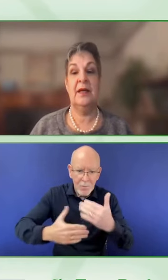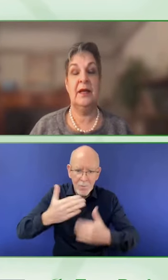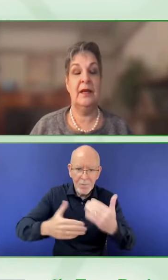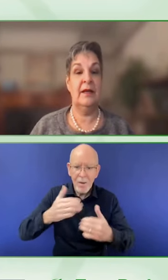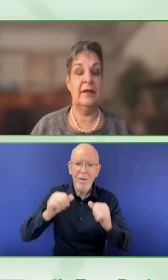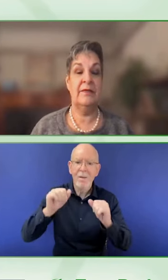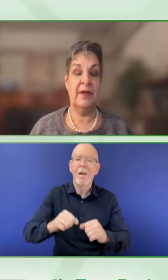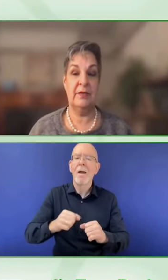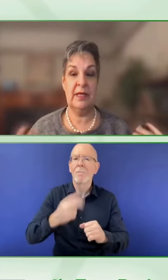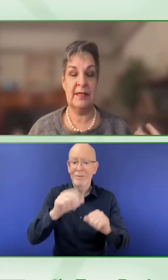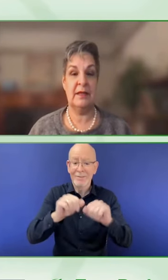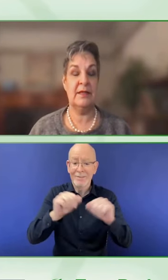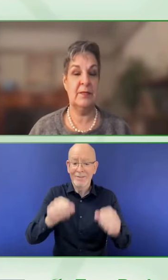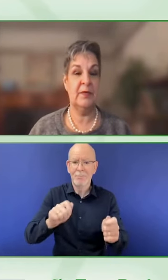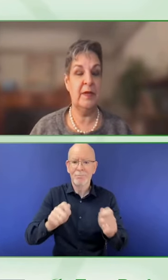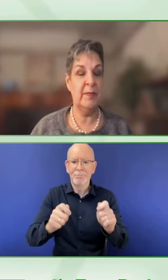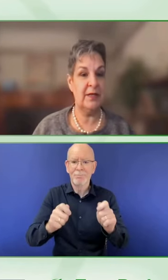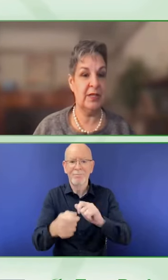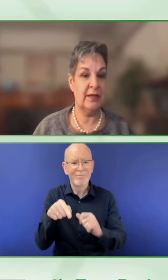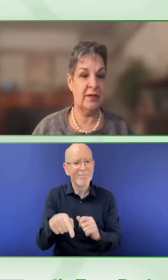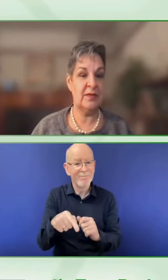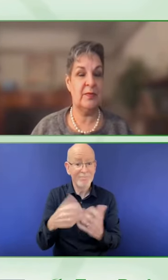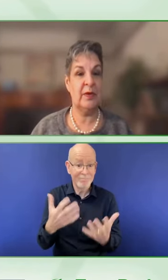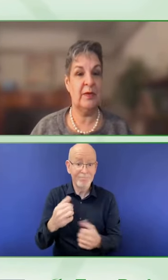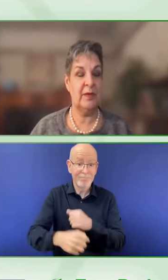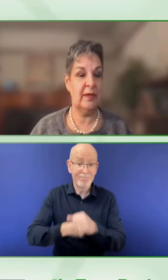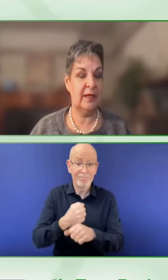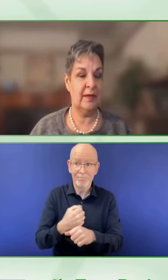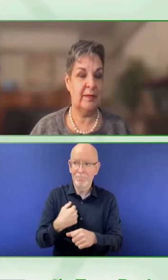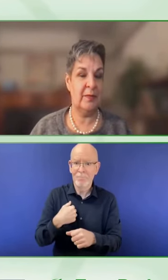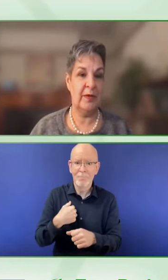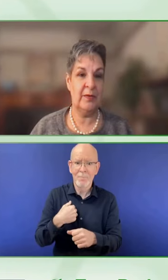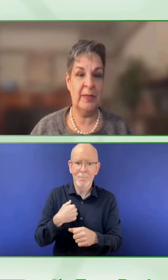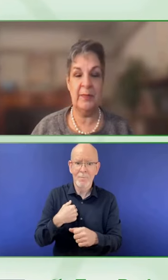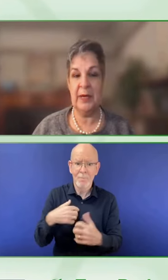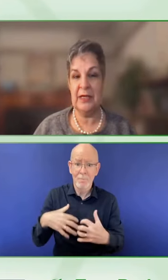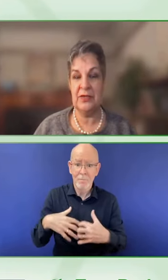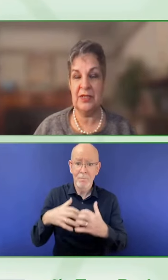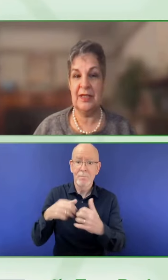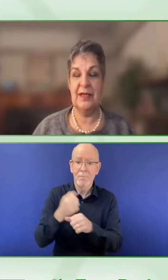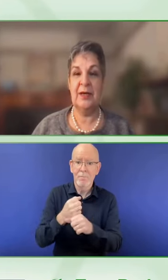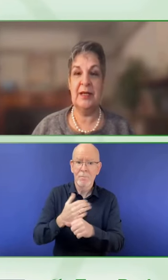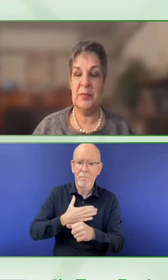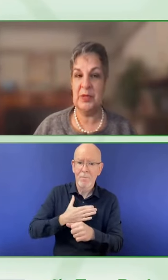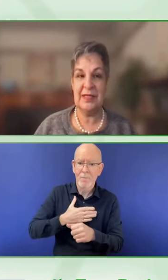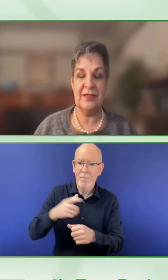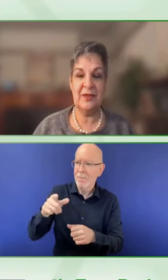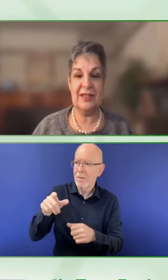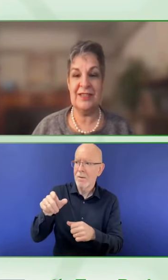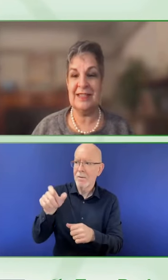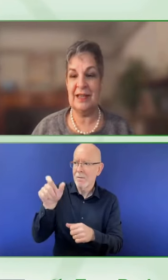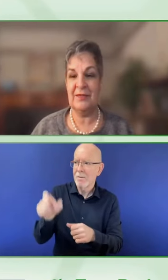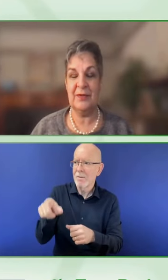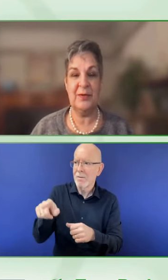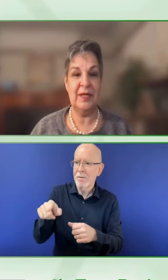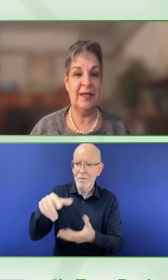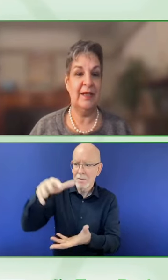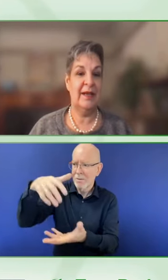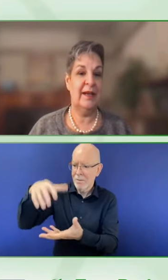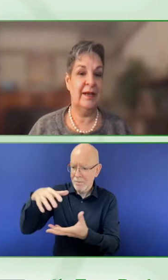insights across the various customer feedback channels, whether it be branch, in-person interaction,